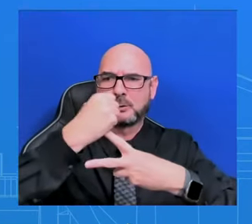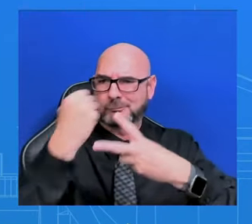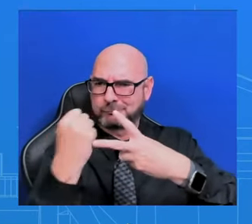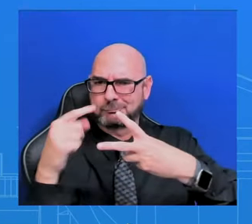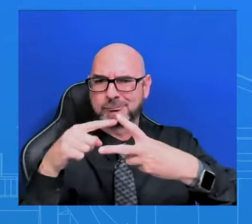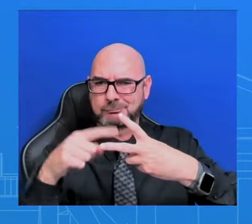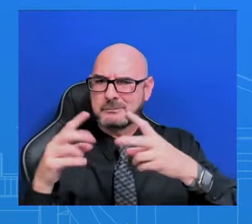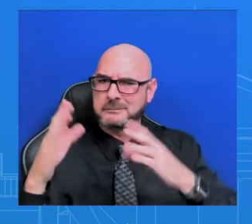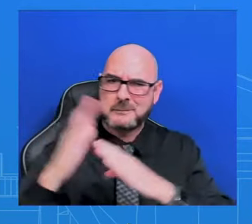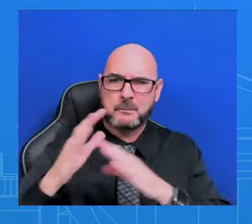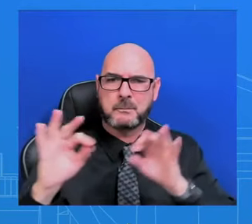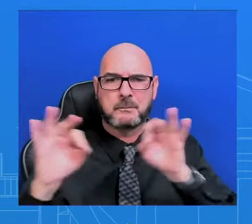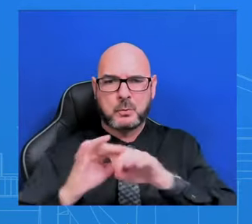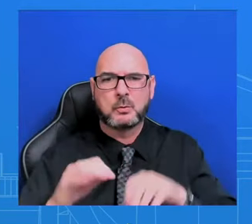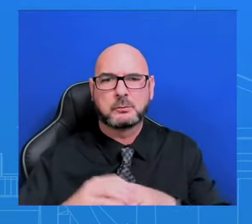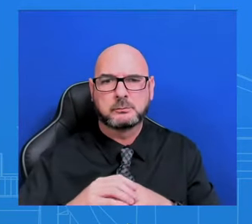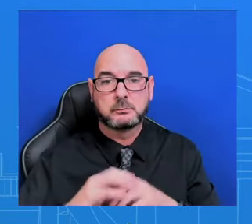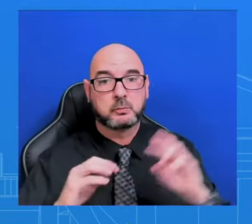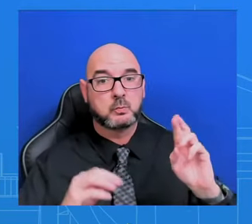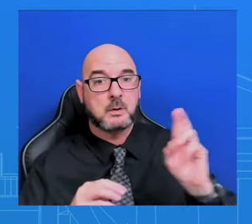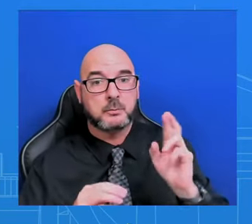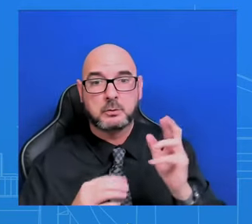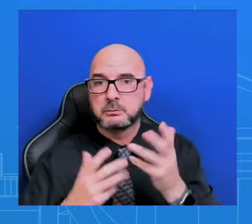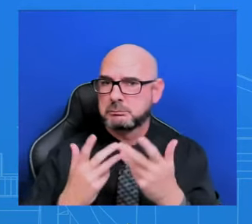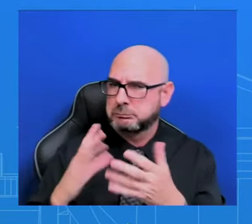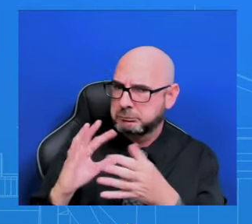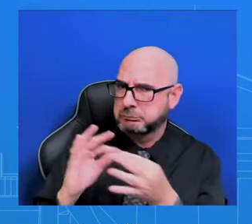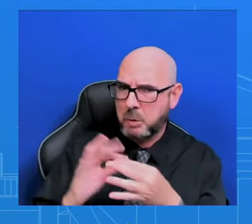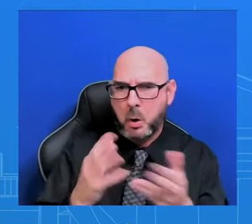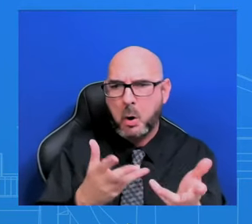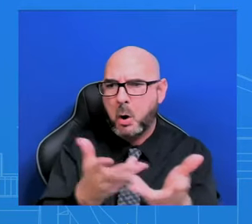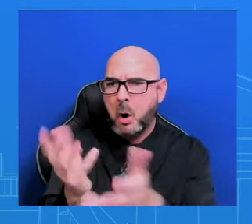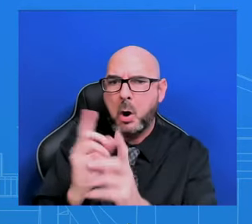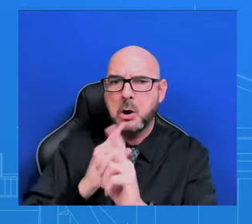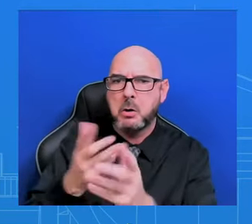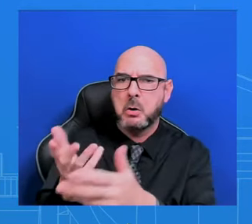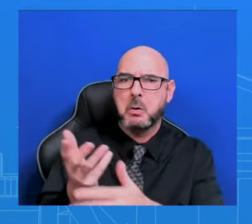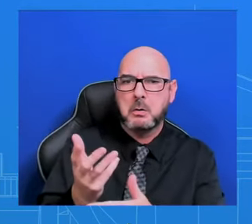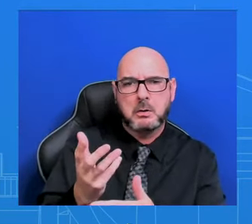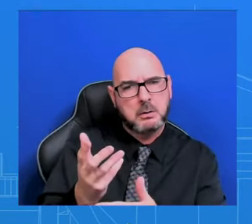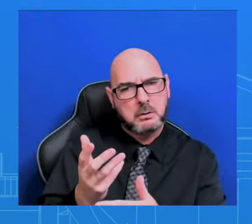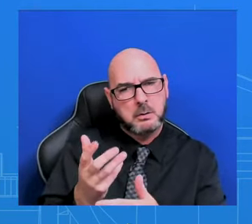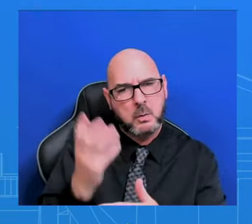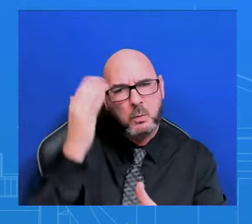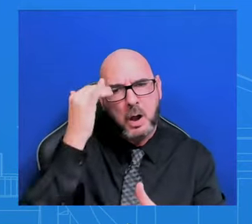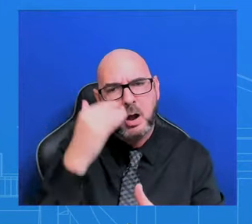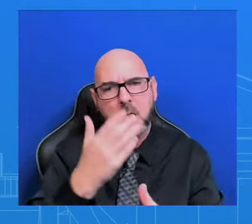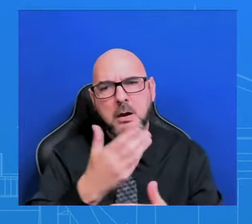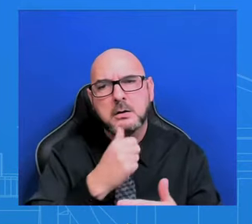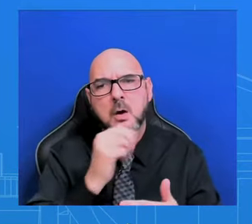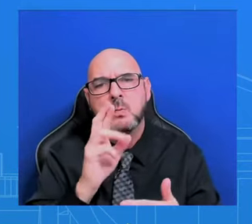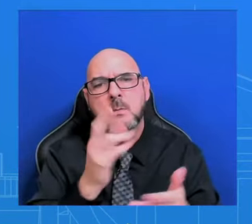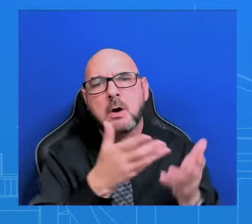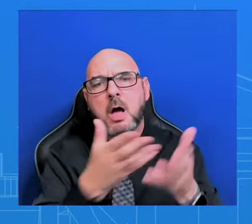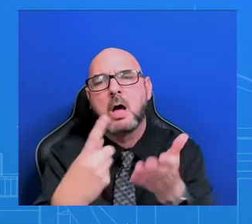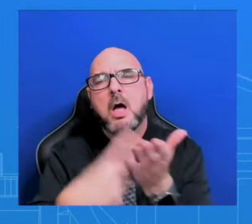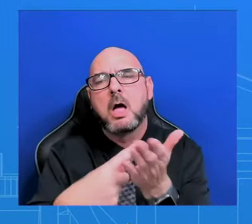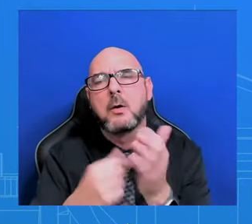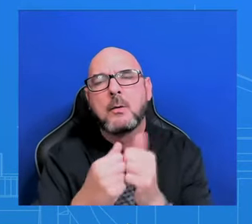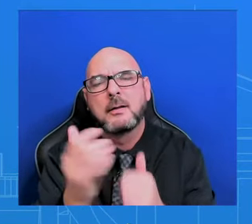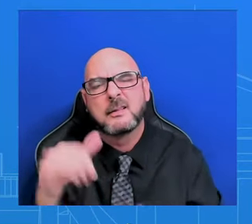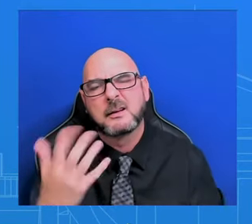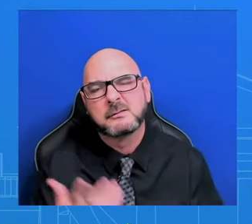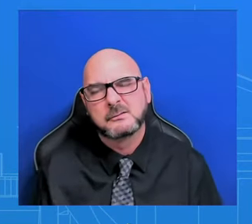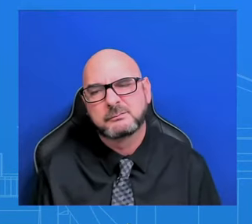why are they getting the way? Why don't they come to the table and actually have these negotiations with us as well? Way in the back. Go ahead. Great, thank you. Immigration